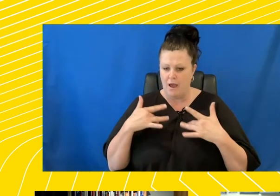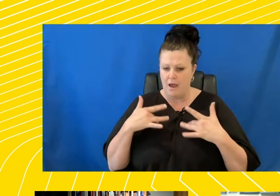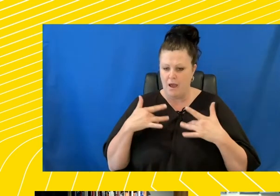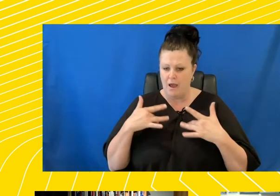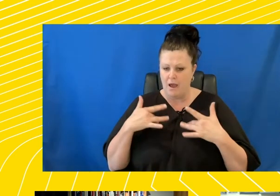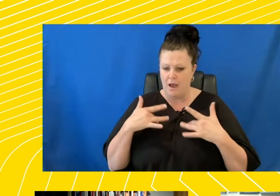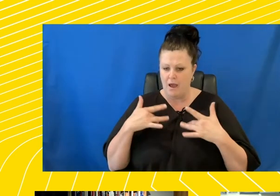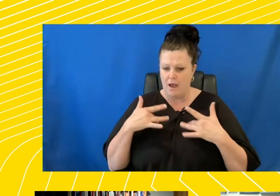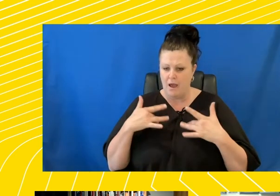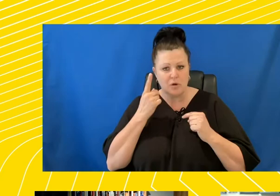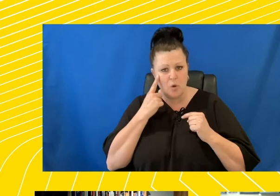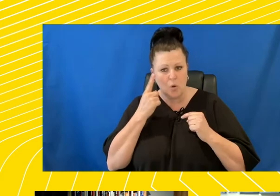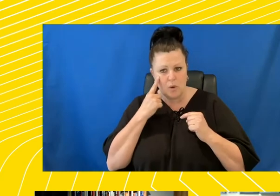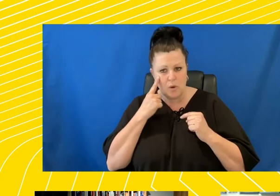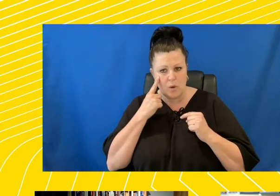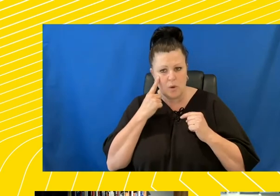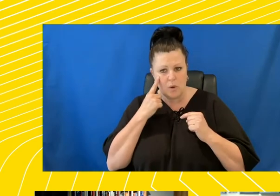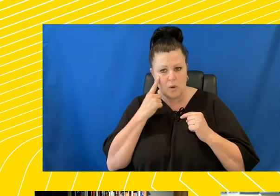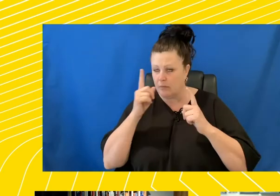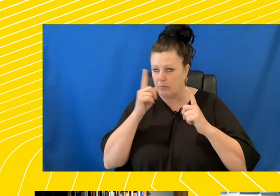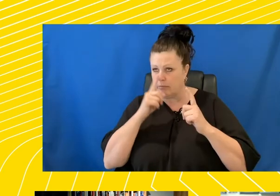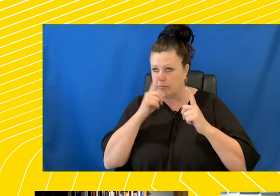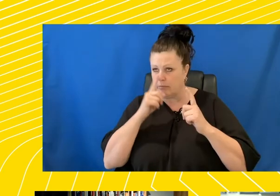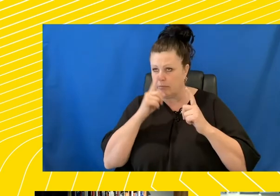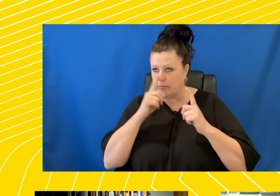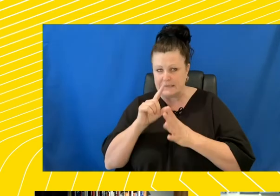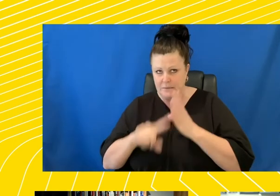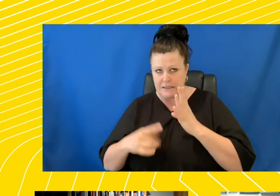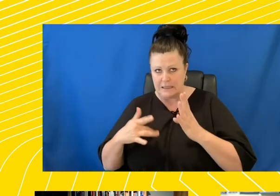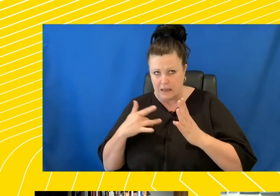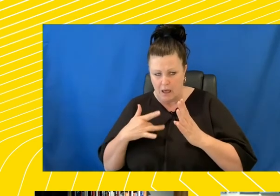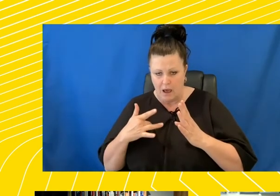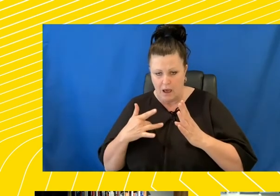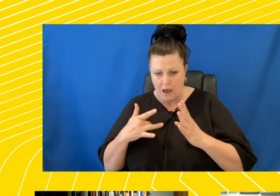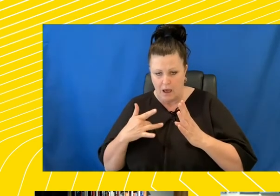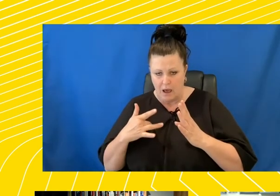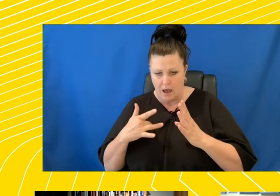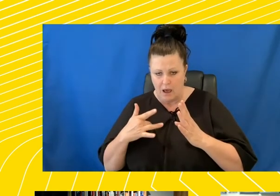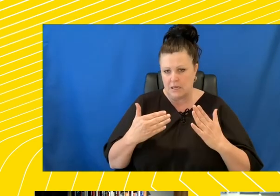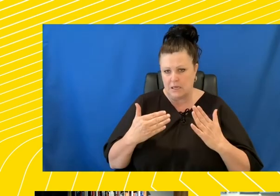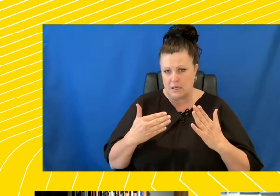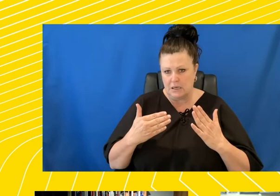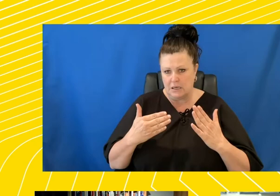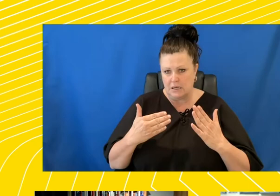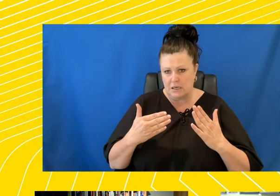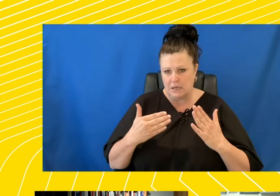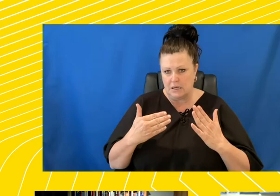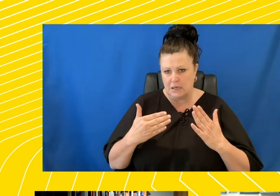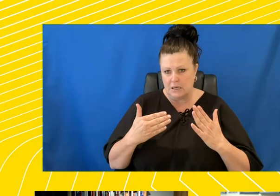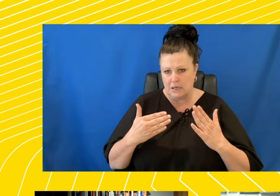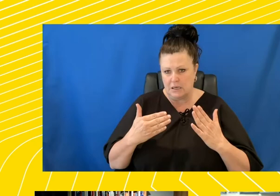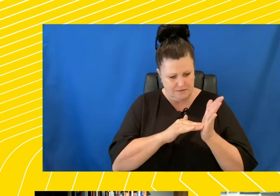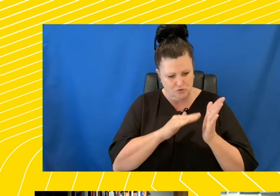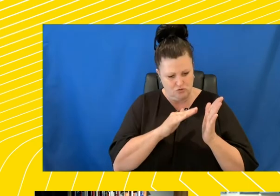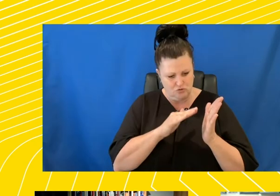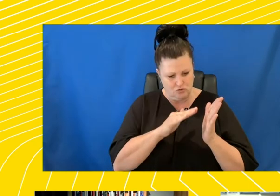anxiety felt by people living with disabilities in the prospect of, you know, legislated assisted dying, because